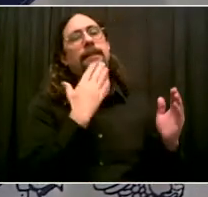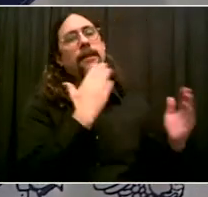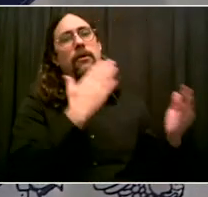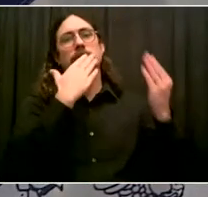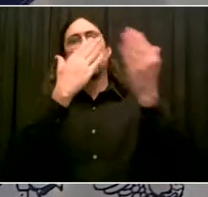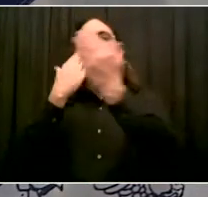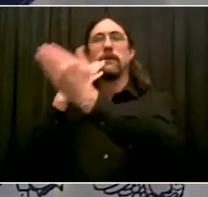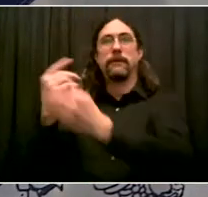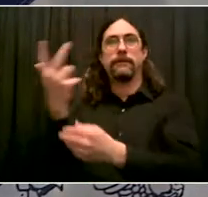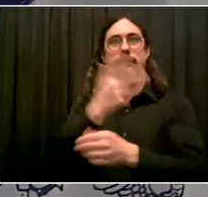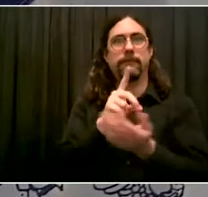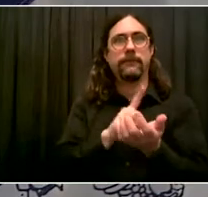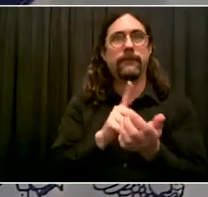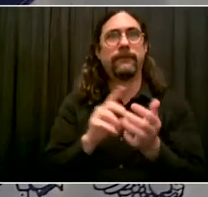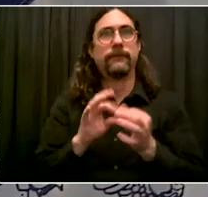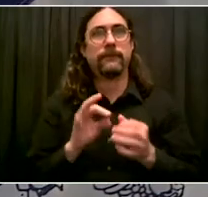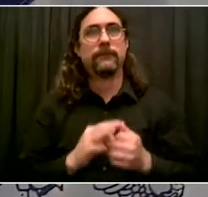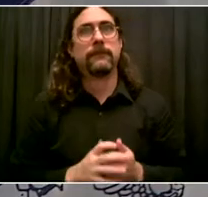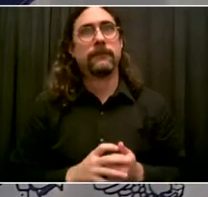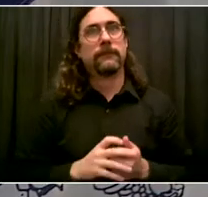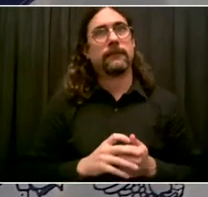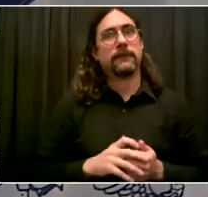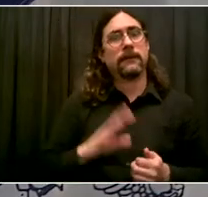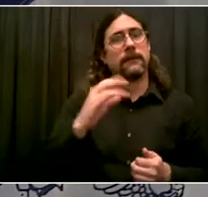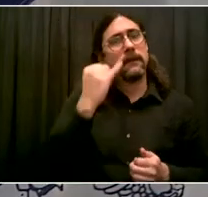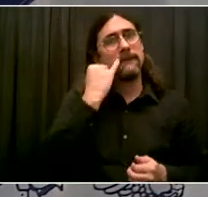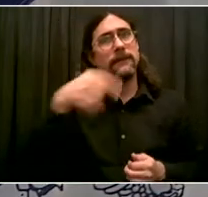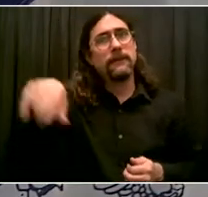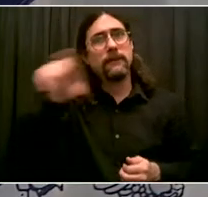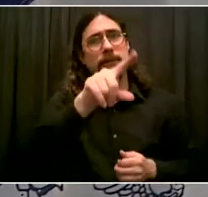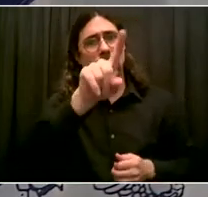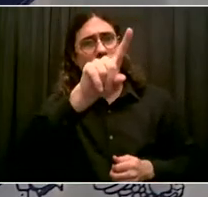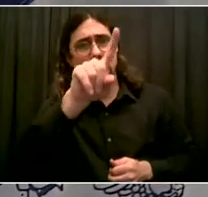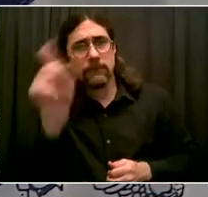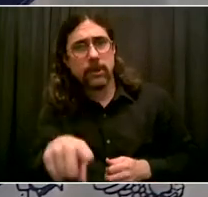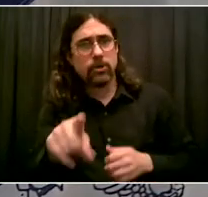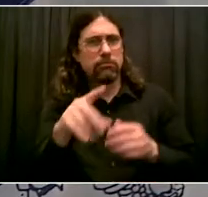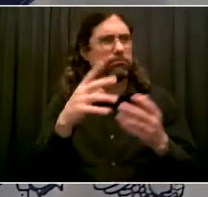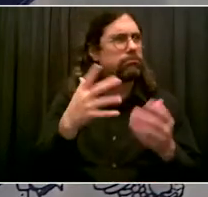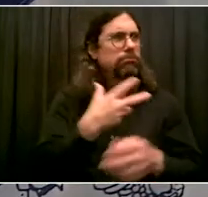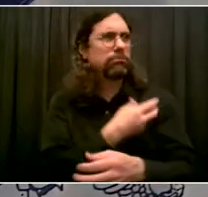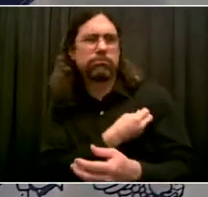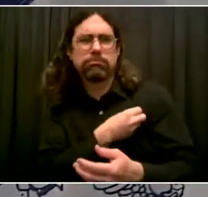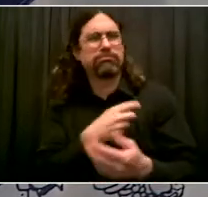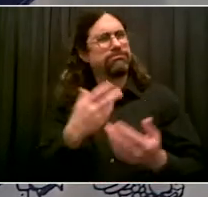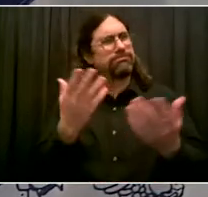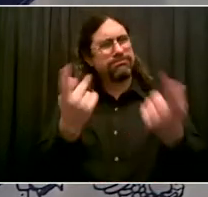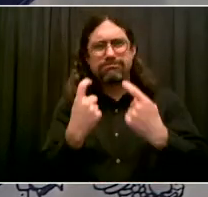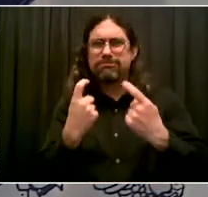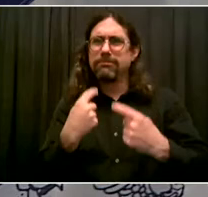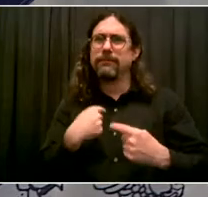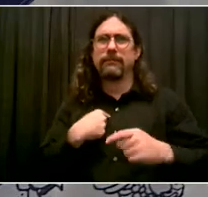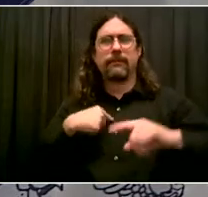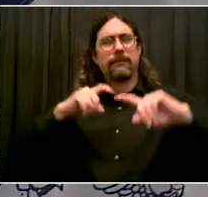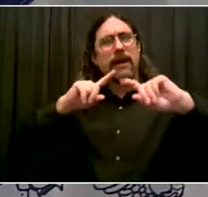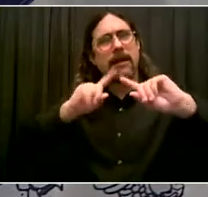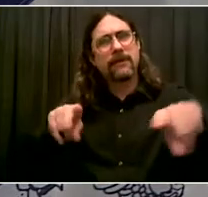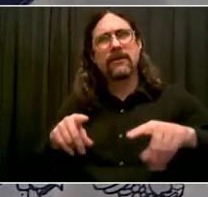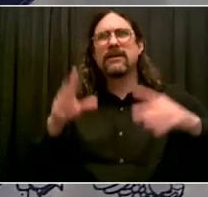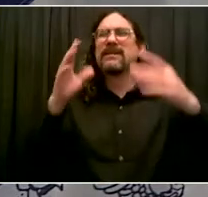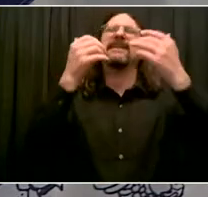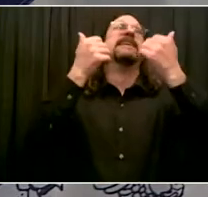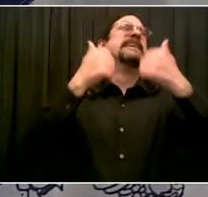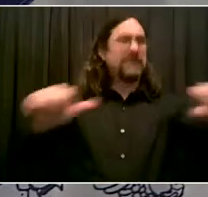everyone's out there. No question is wrong. We want to hear all the questions. But we also want